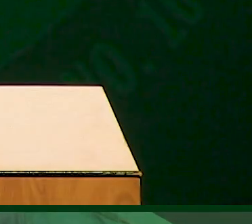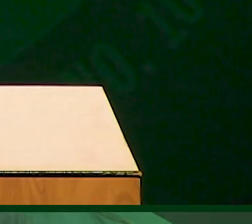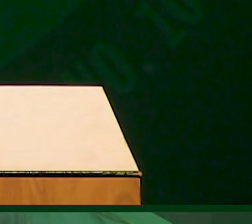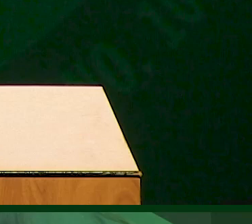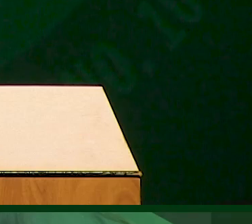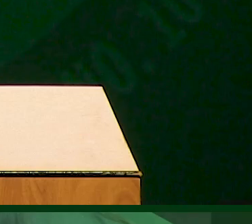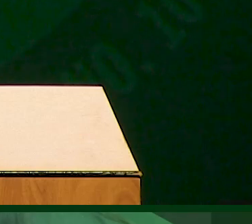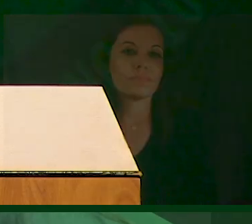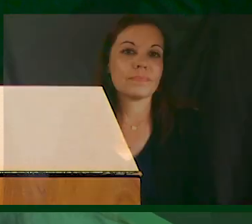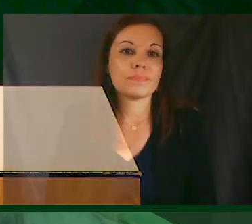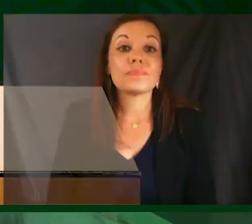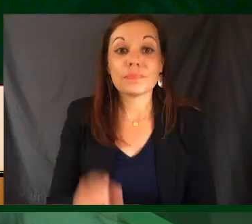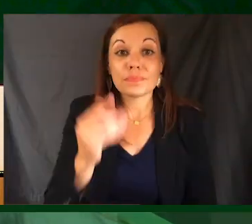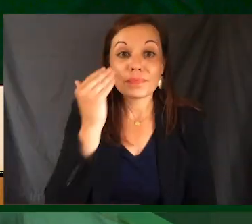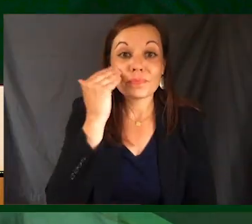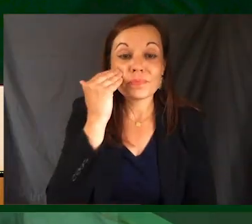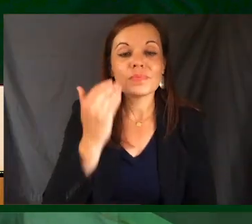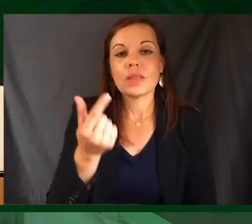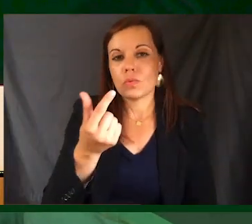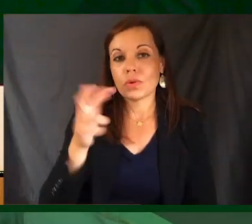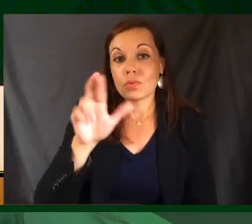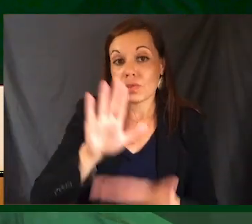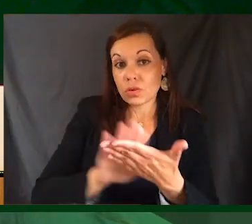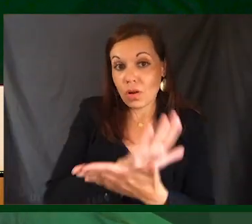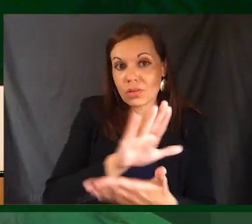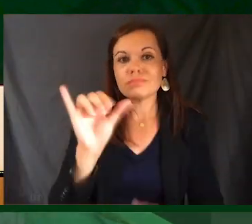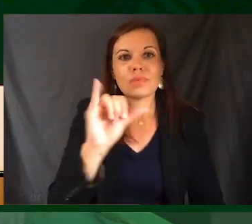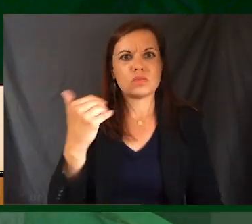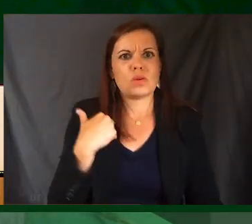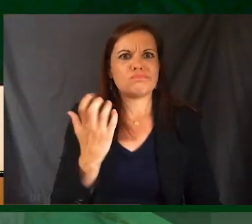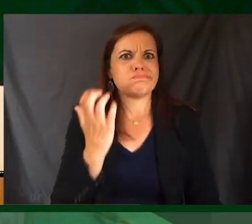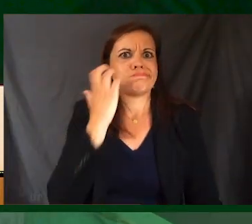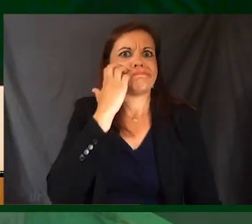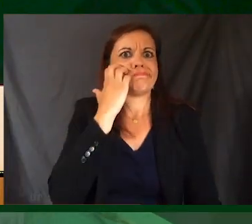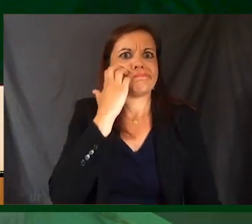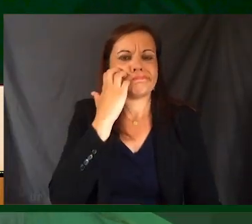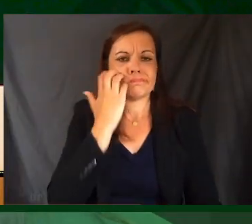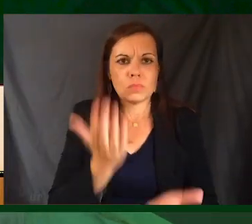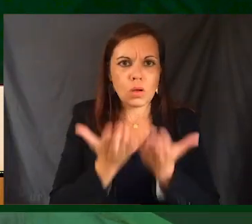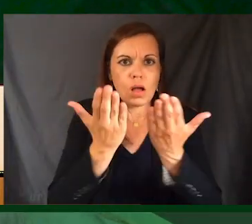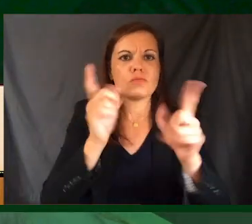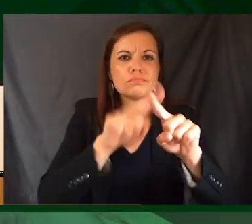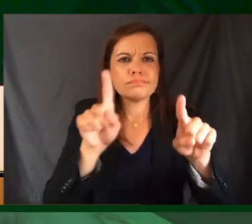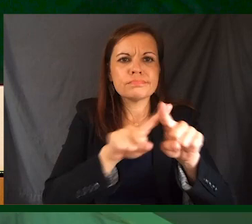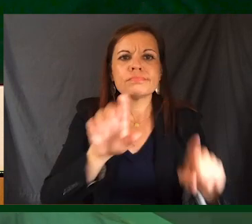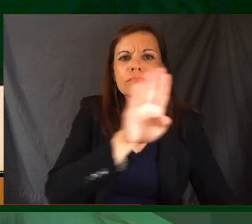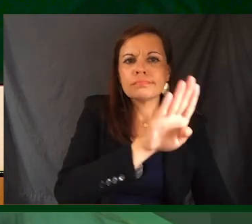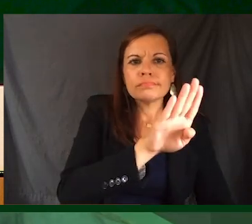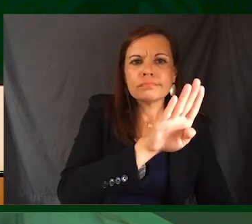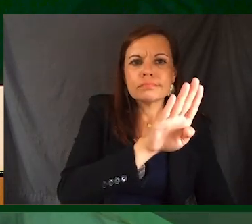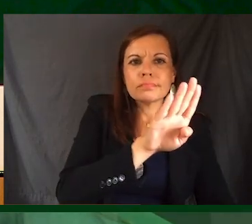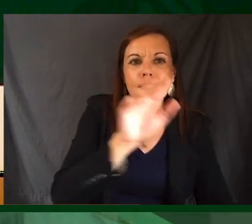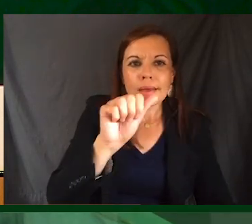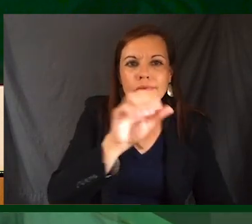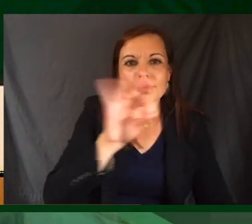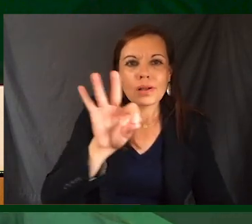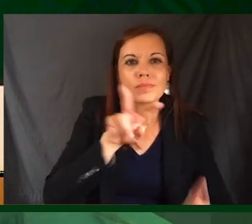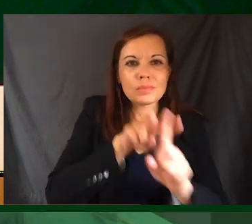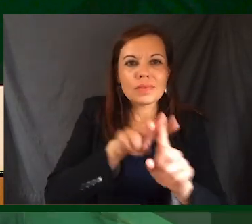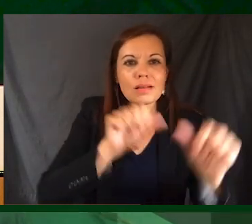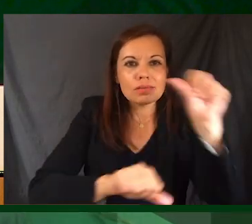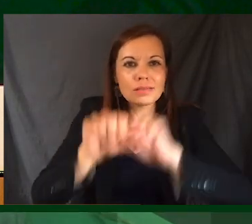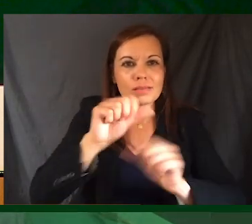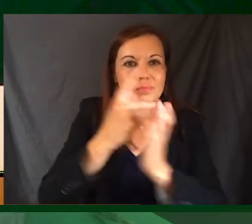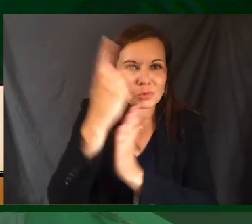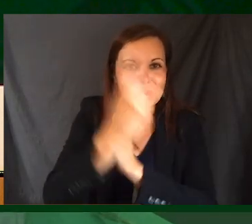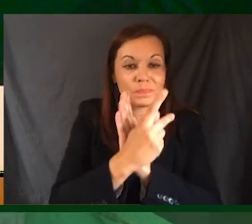As you know, Green River College also has a robust offering of Bachelor of Applied Science programs. Each